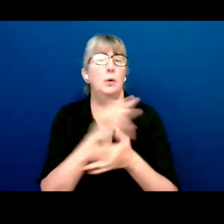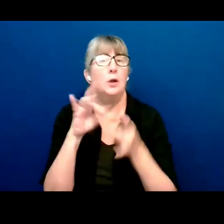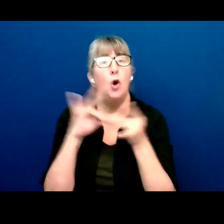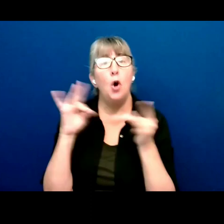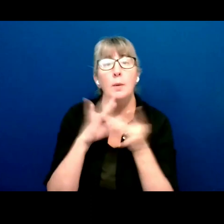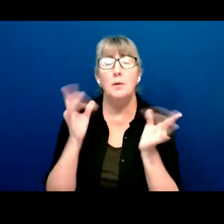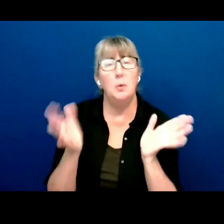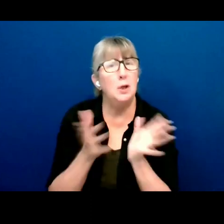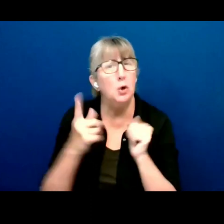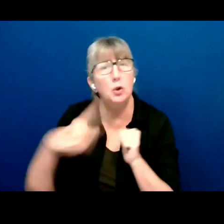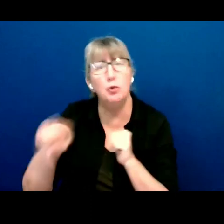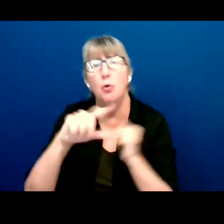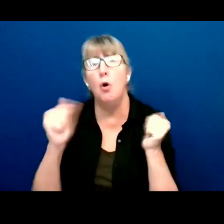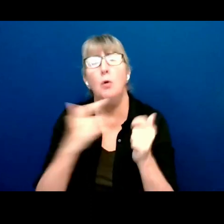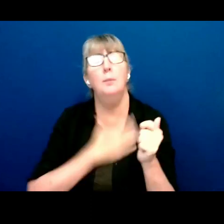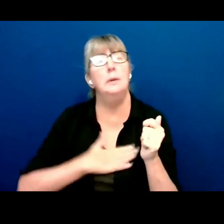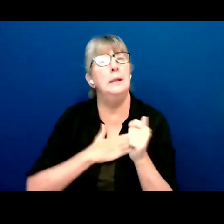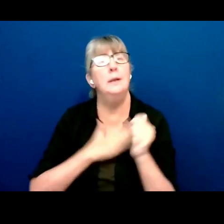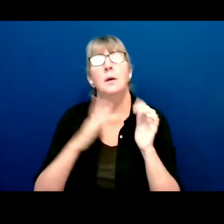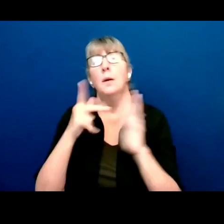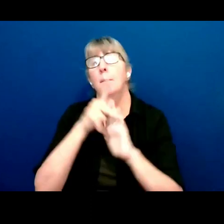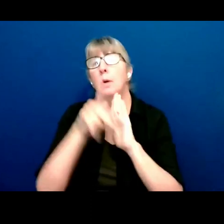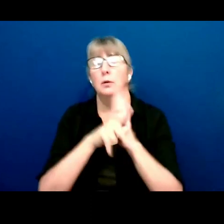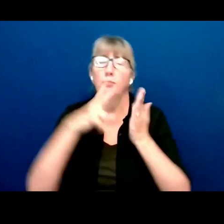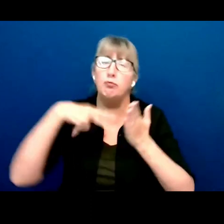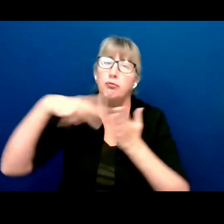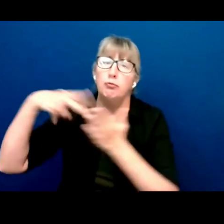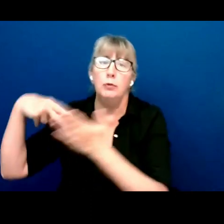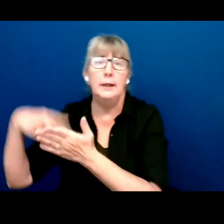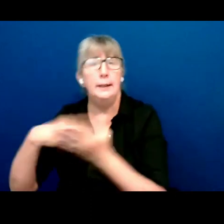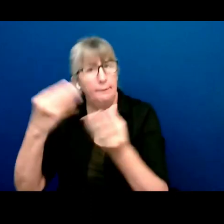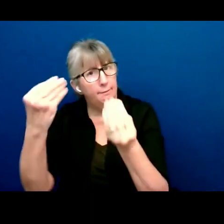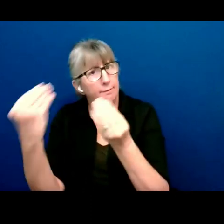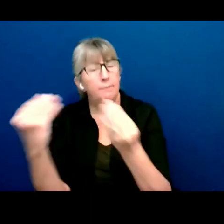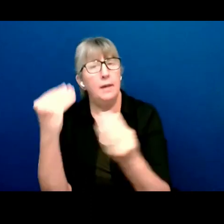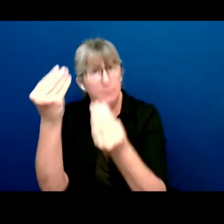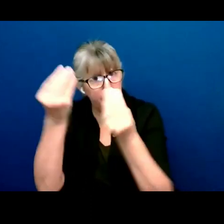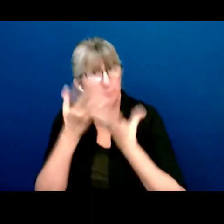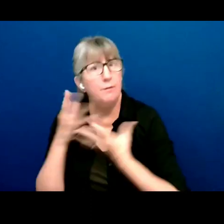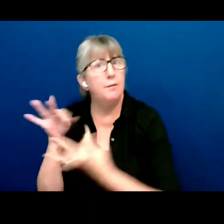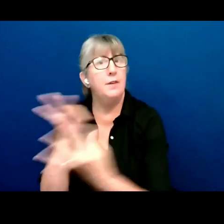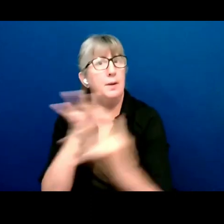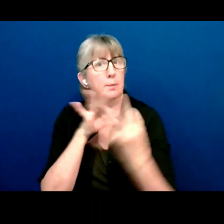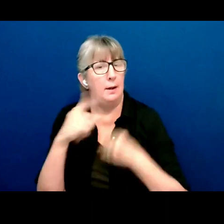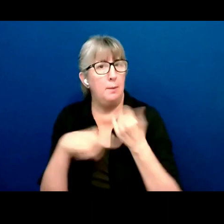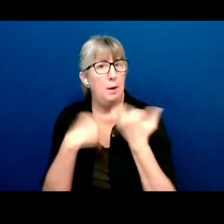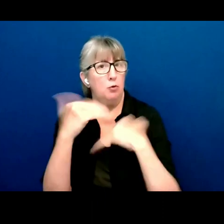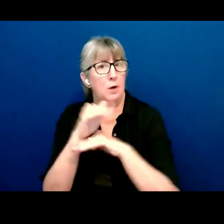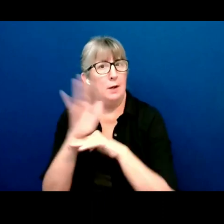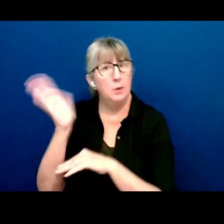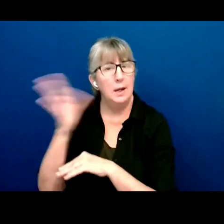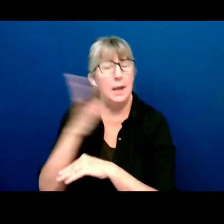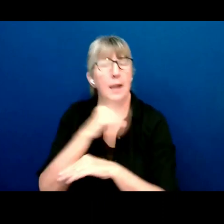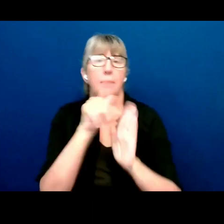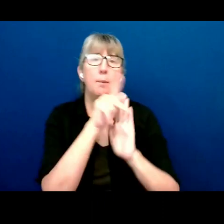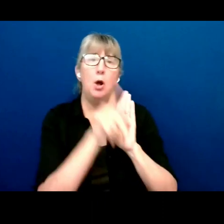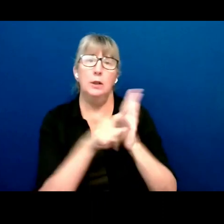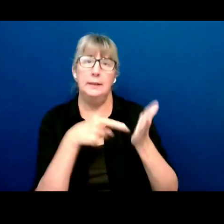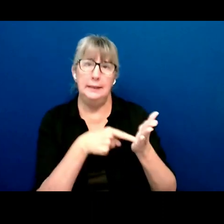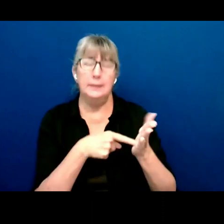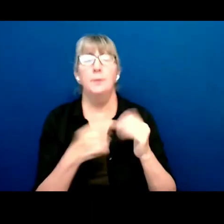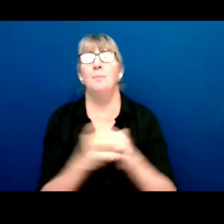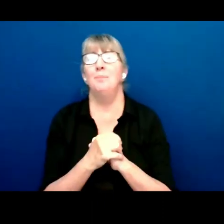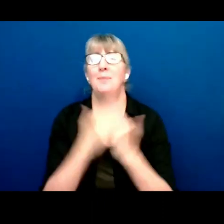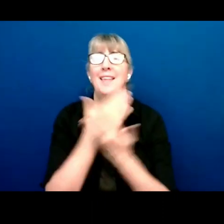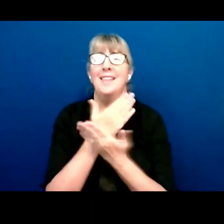take some time to read those policies and provide us some great feedback on the presentation you heard tonight and the policies as you review them. Again, thank you so